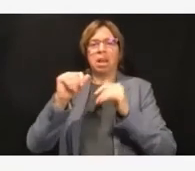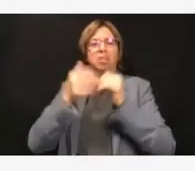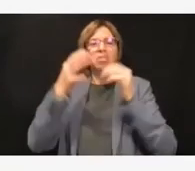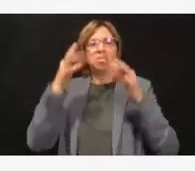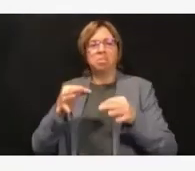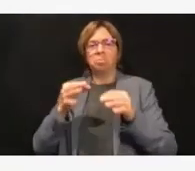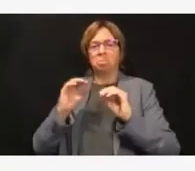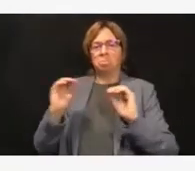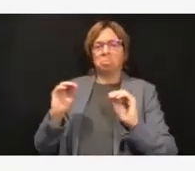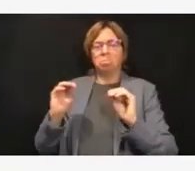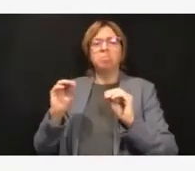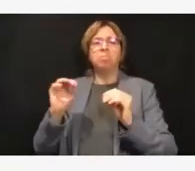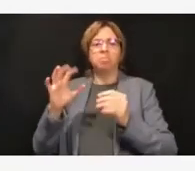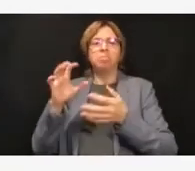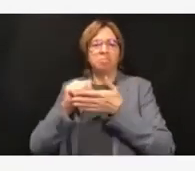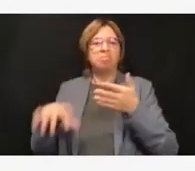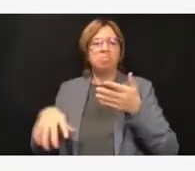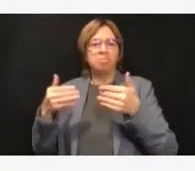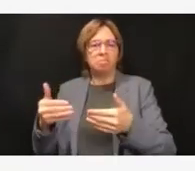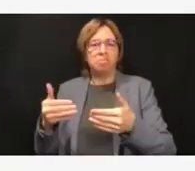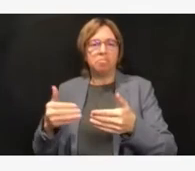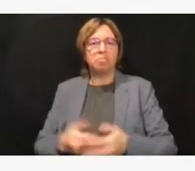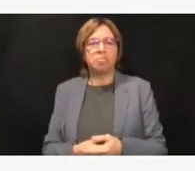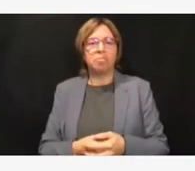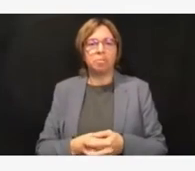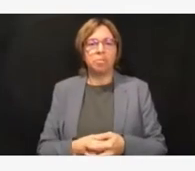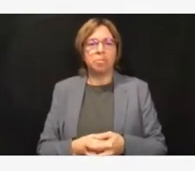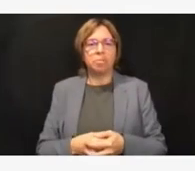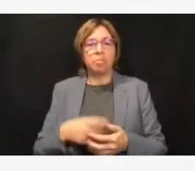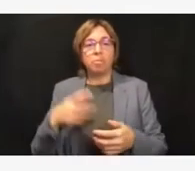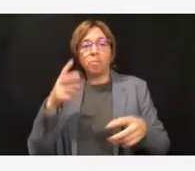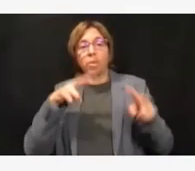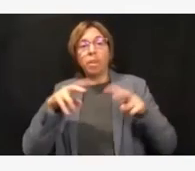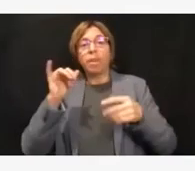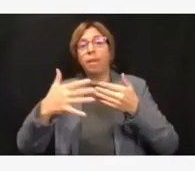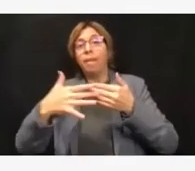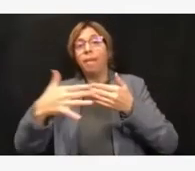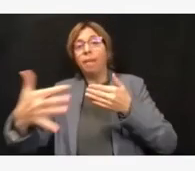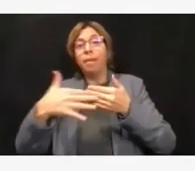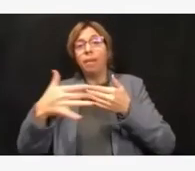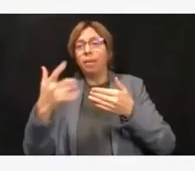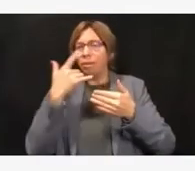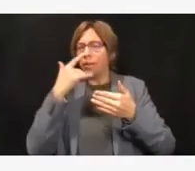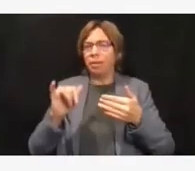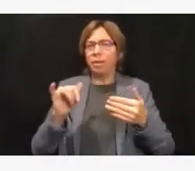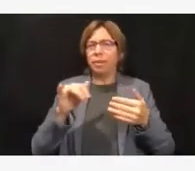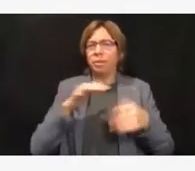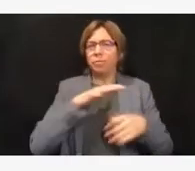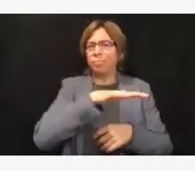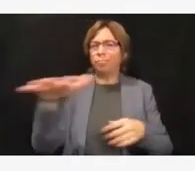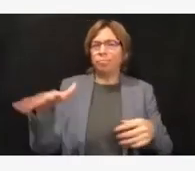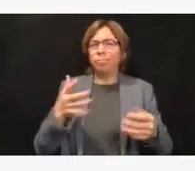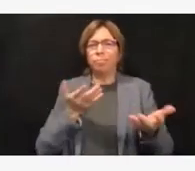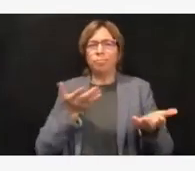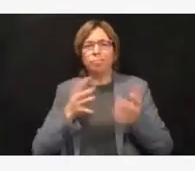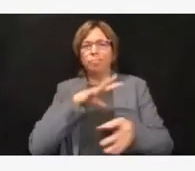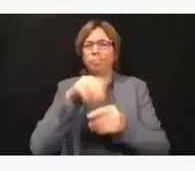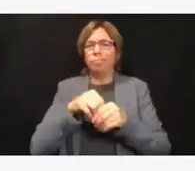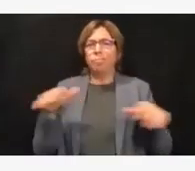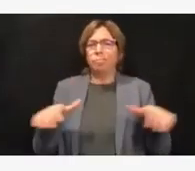I want to share that we are not sharing a mission accomplished message.